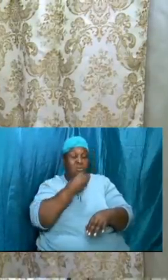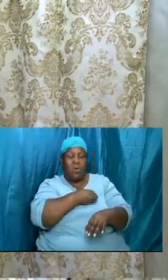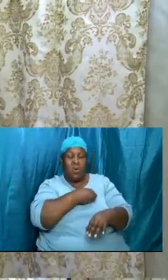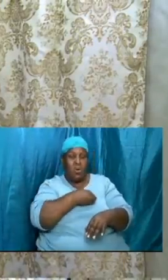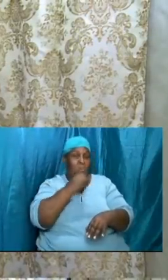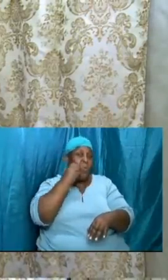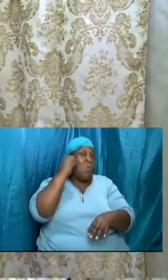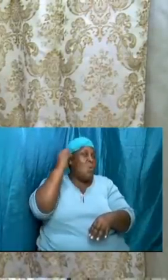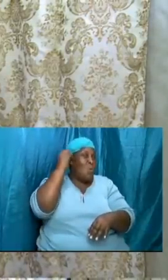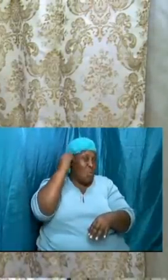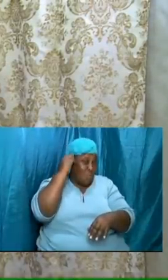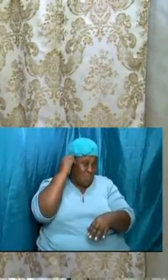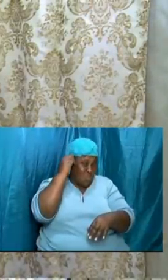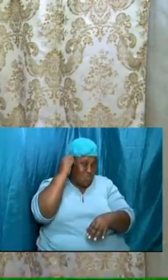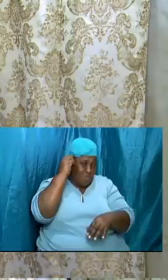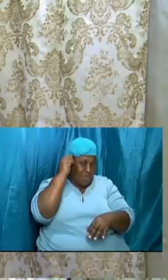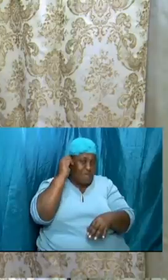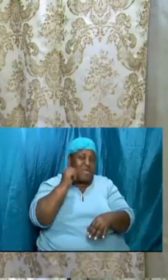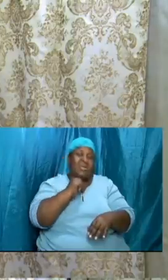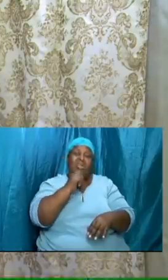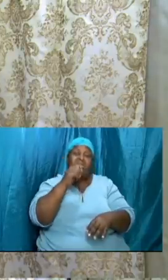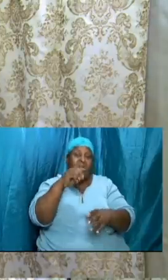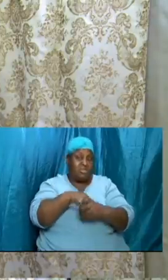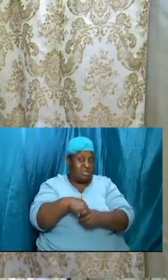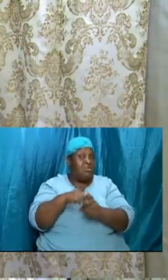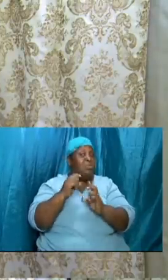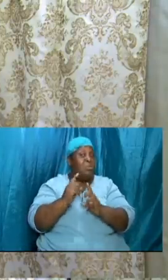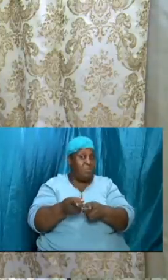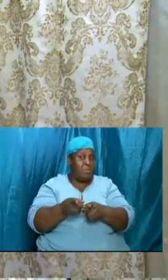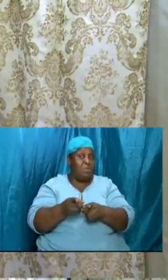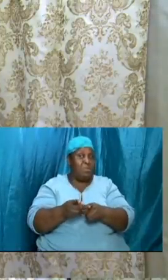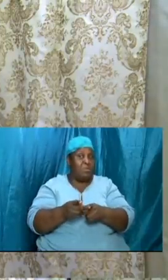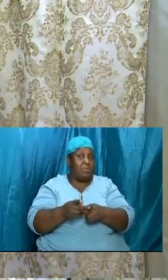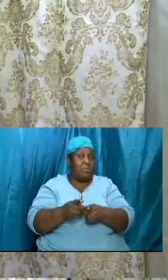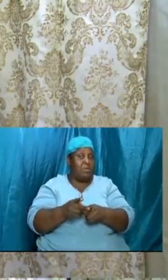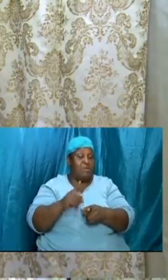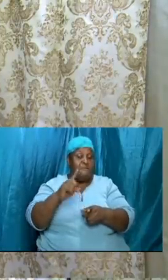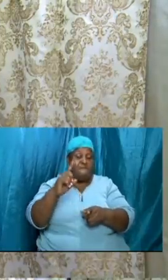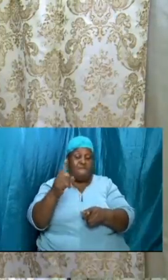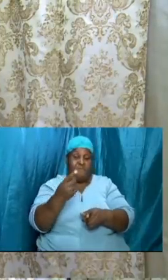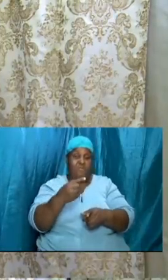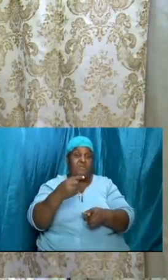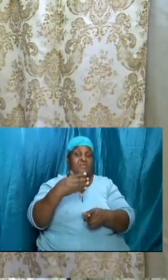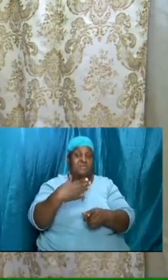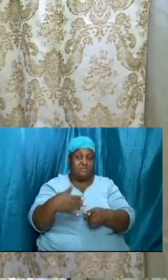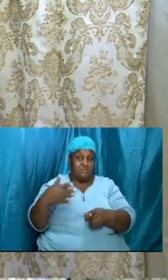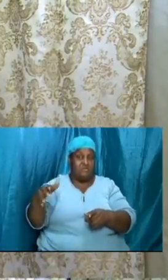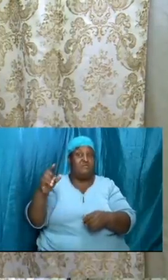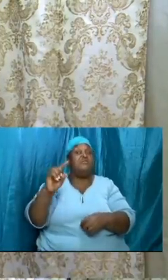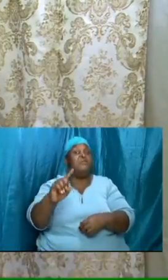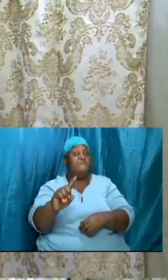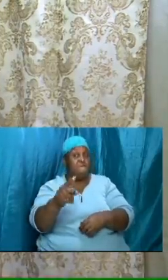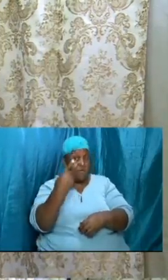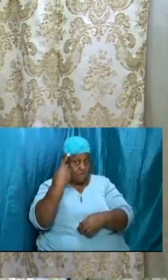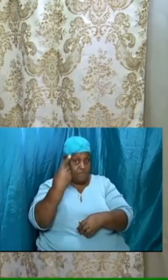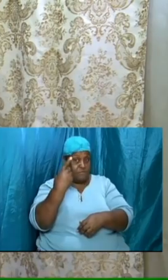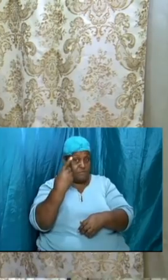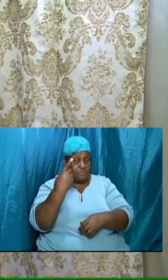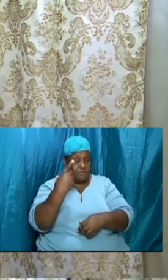us understand that we must put first things first